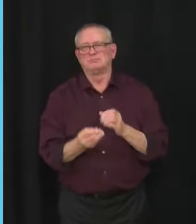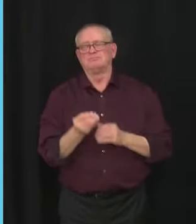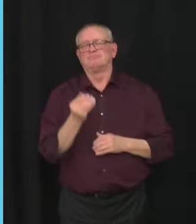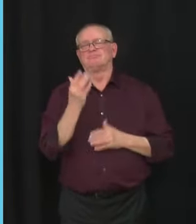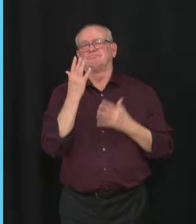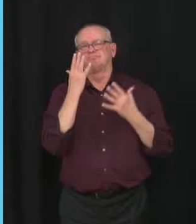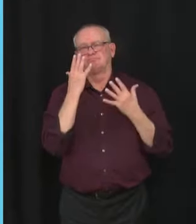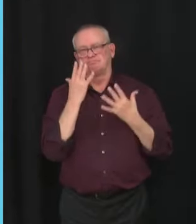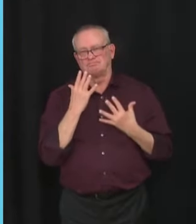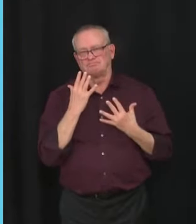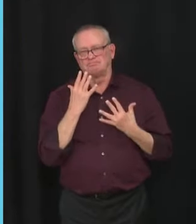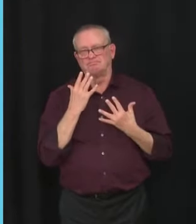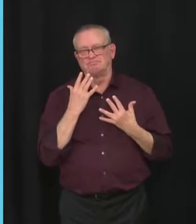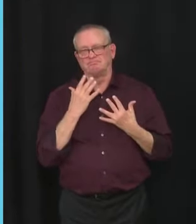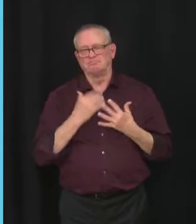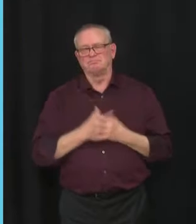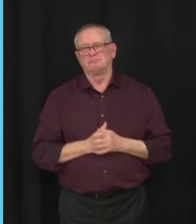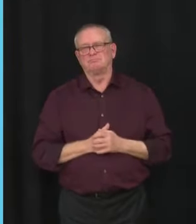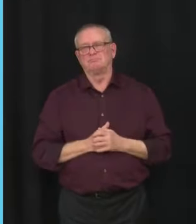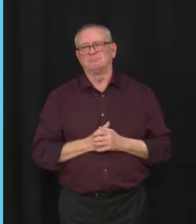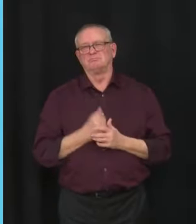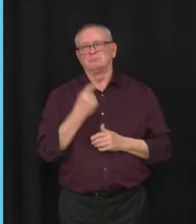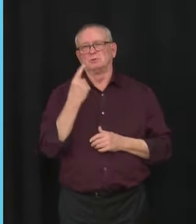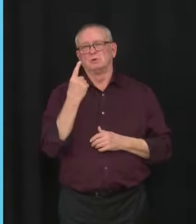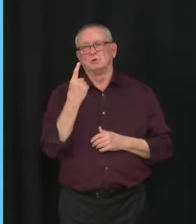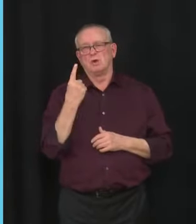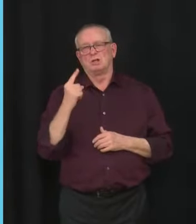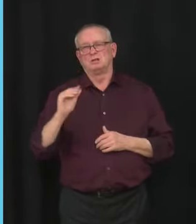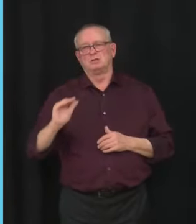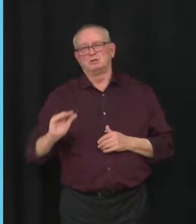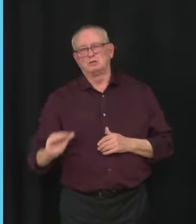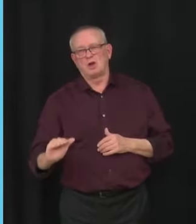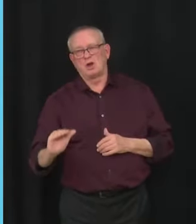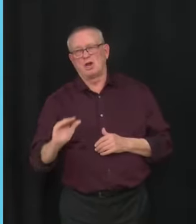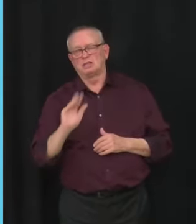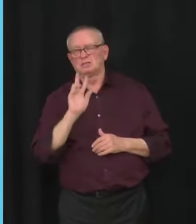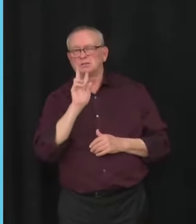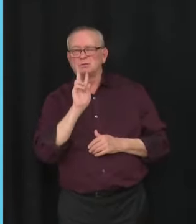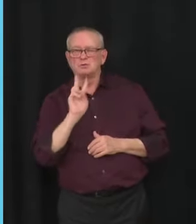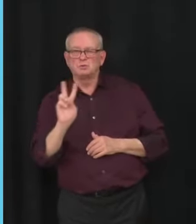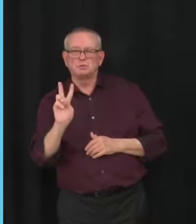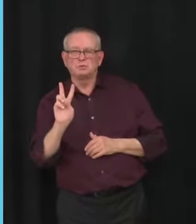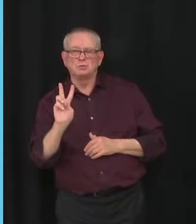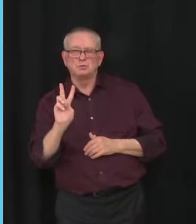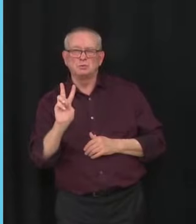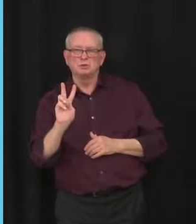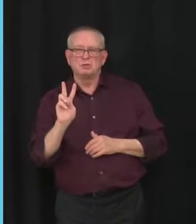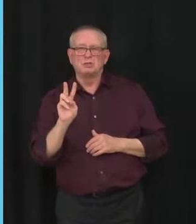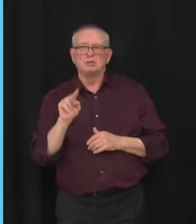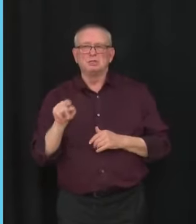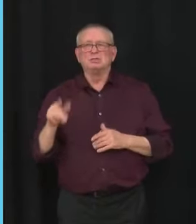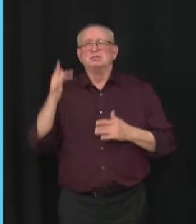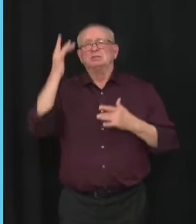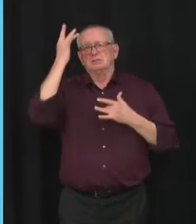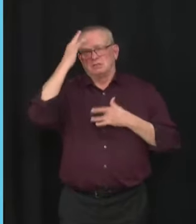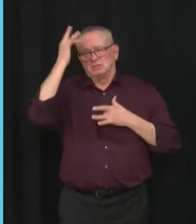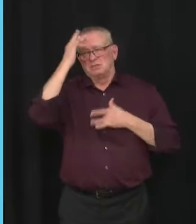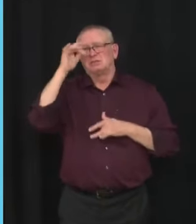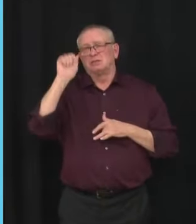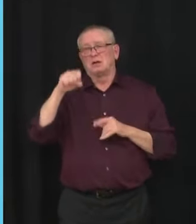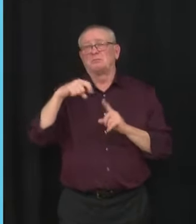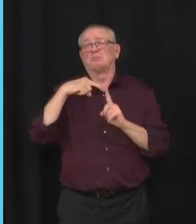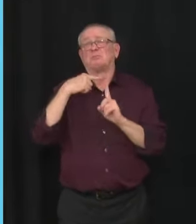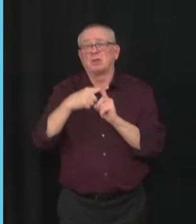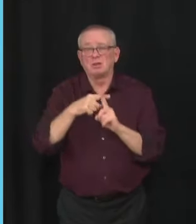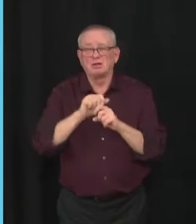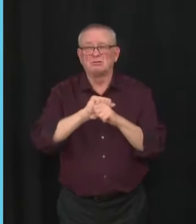includes the death of a child under two years of age where COVID-19 was a contributing cause. While I will